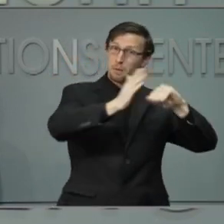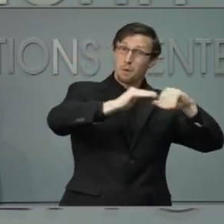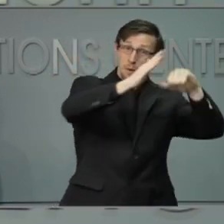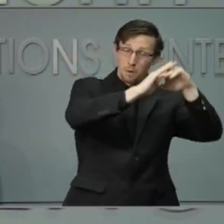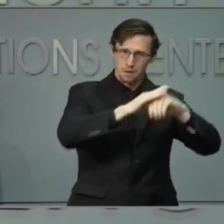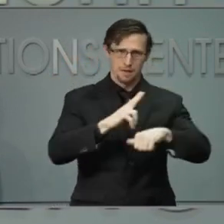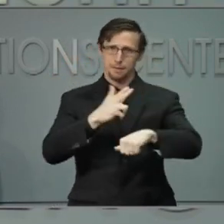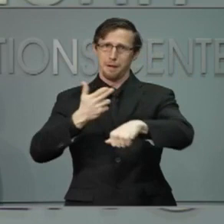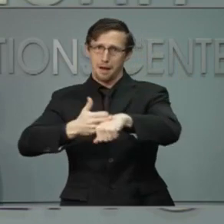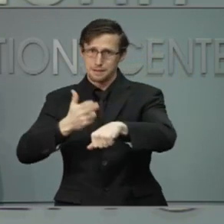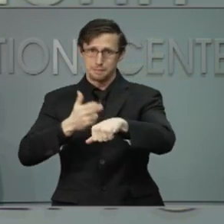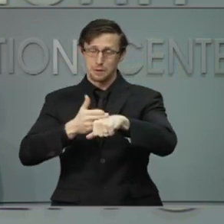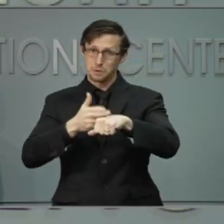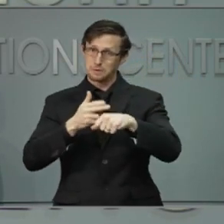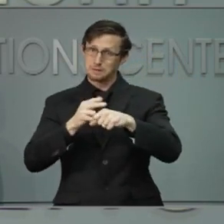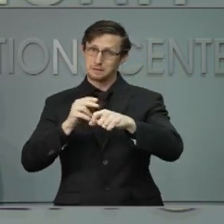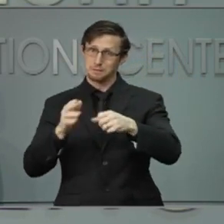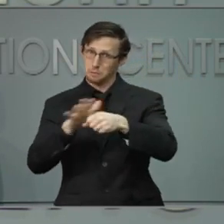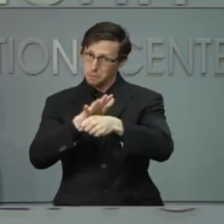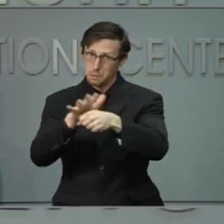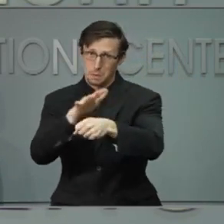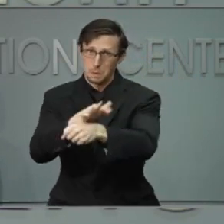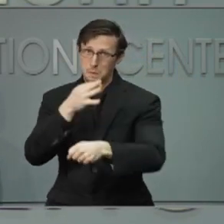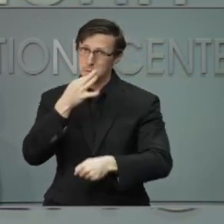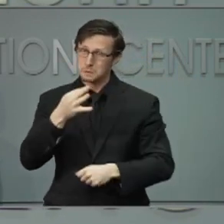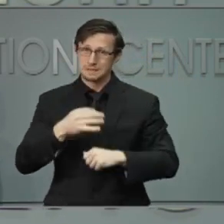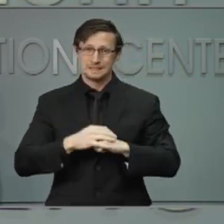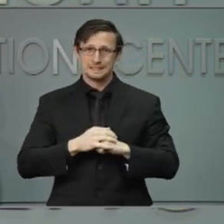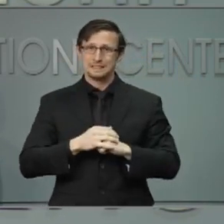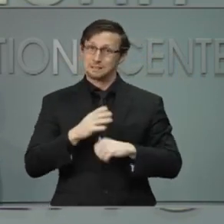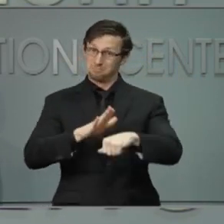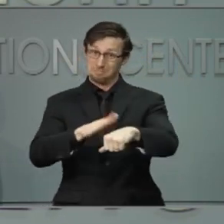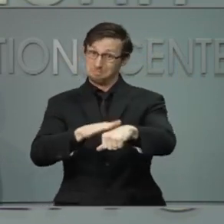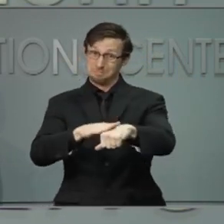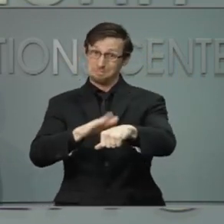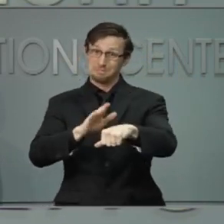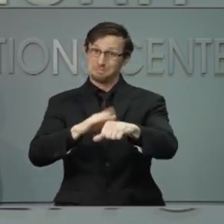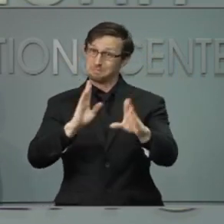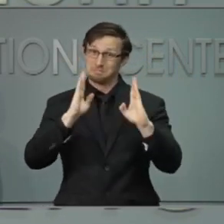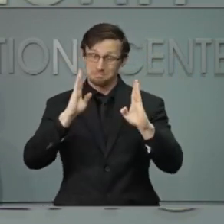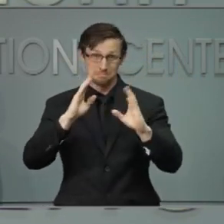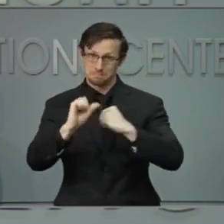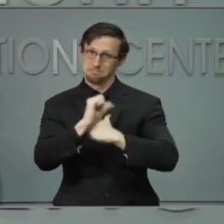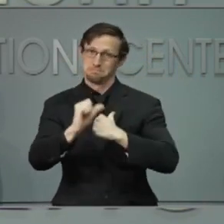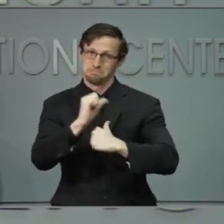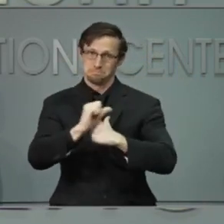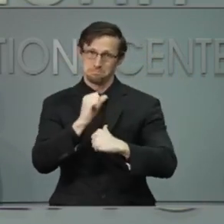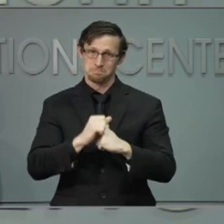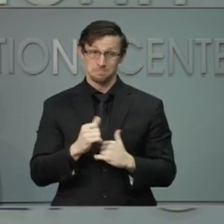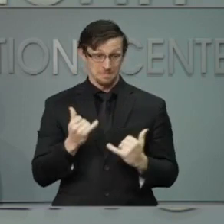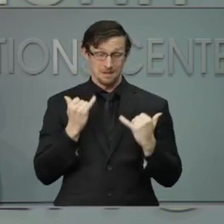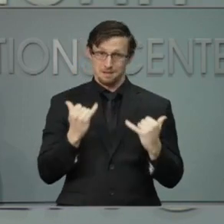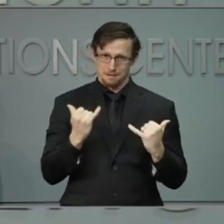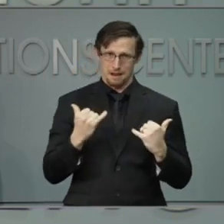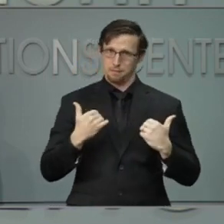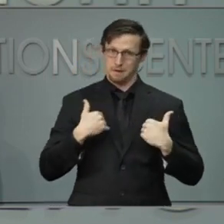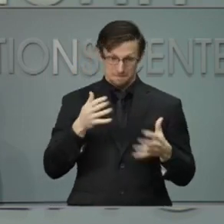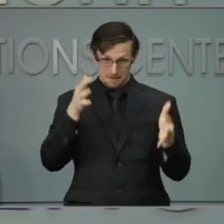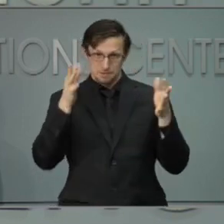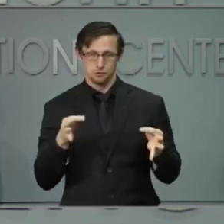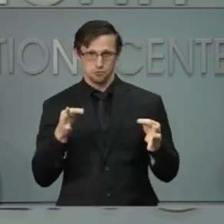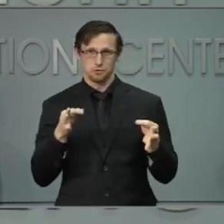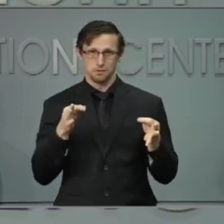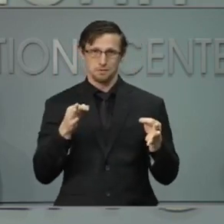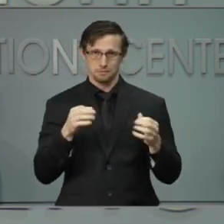warning for North Carolinians today. We are in danger. This is a pivotal moment in our fight against the